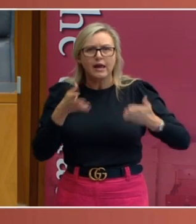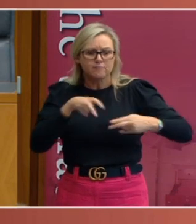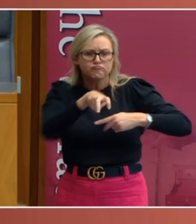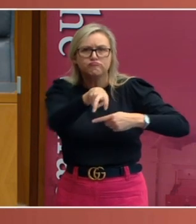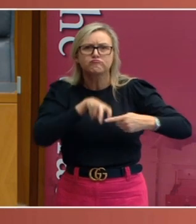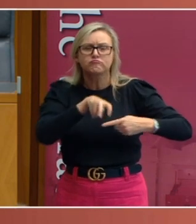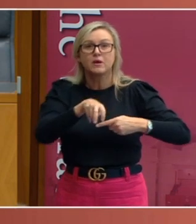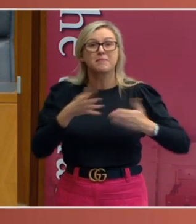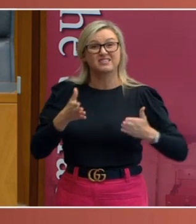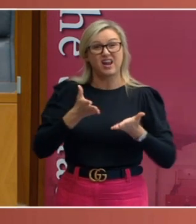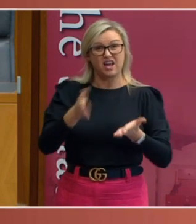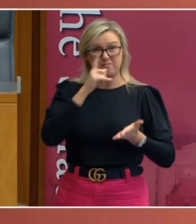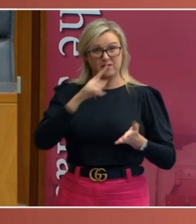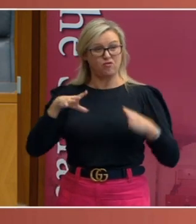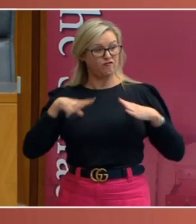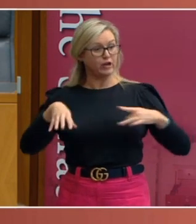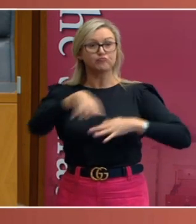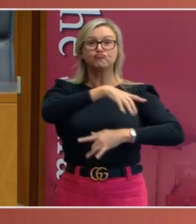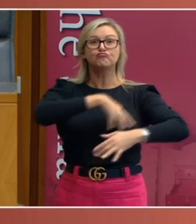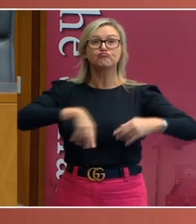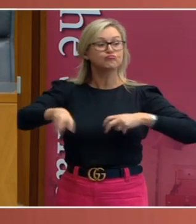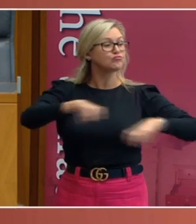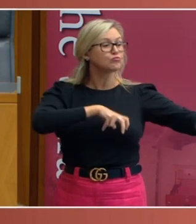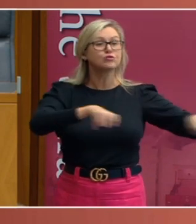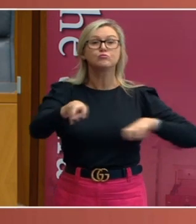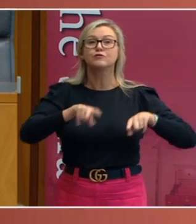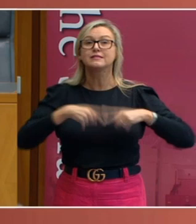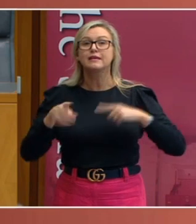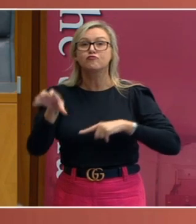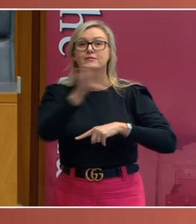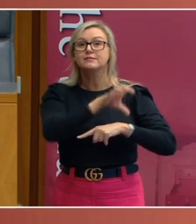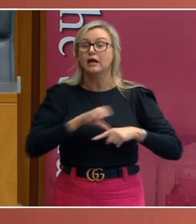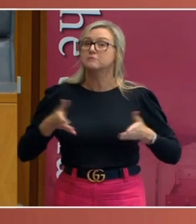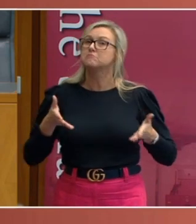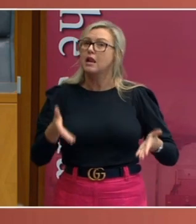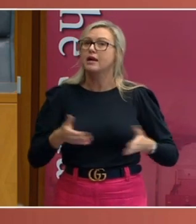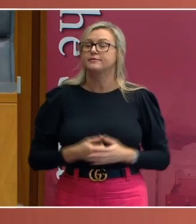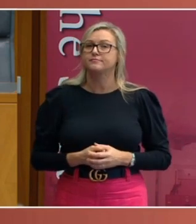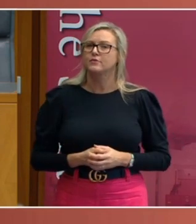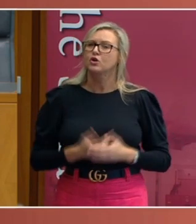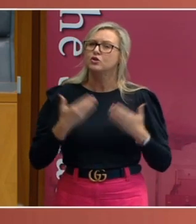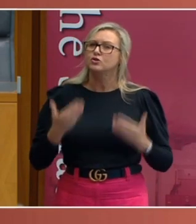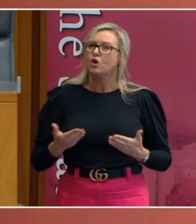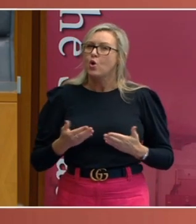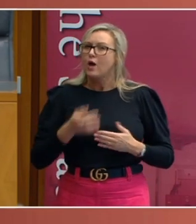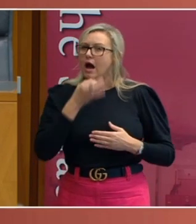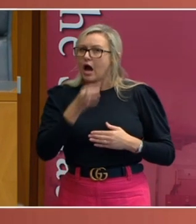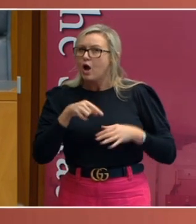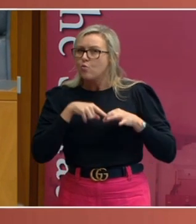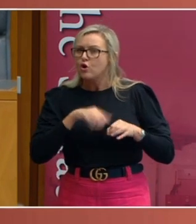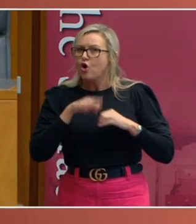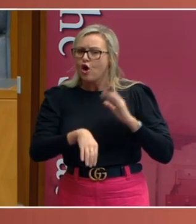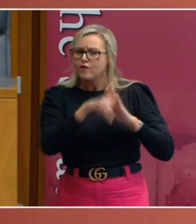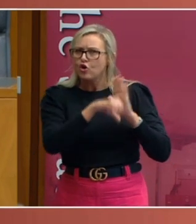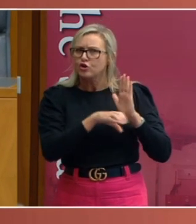guarantee of free movement throughout Australia, across the various states. So was the Constitution breached when